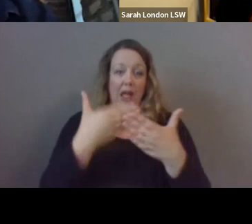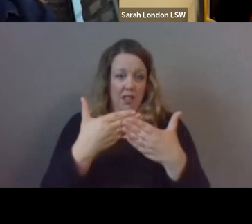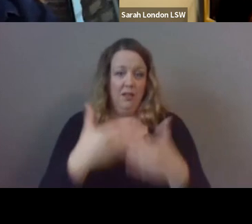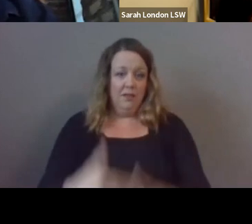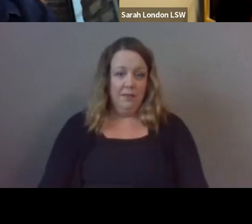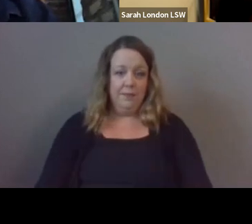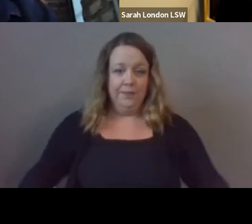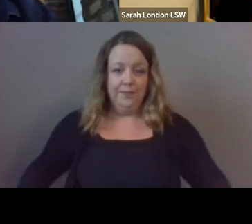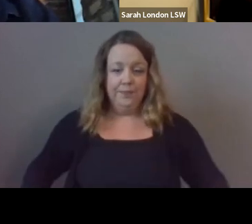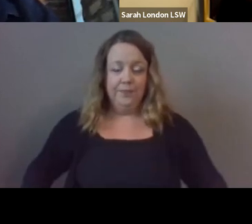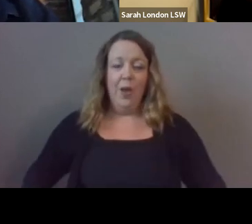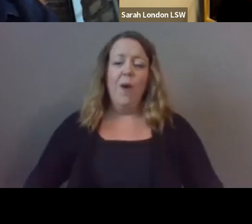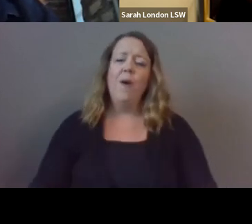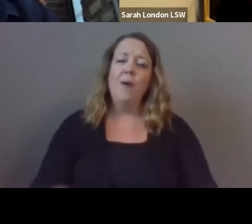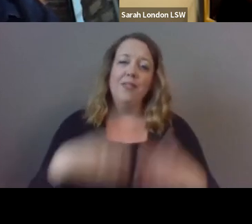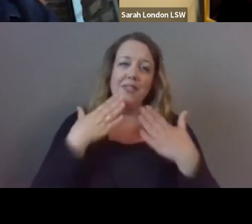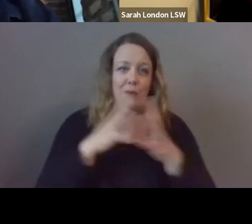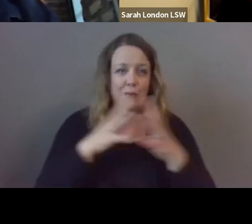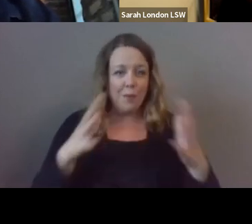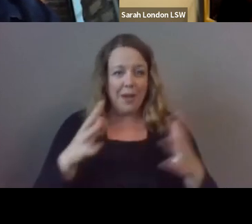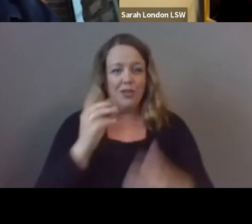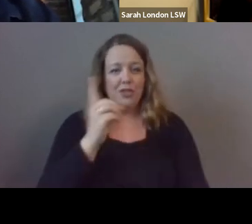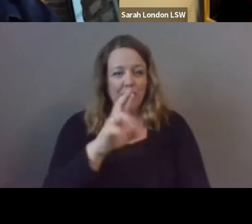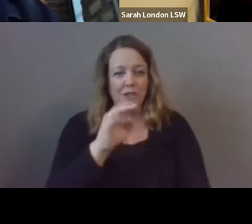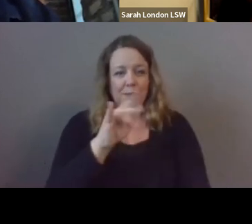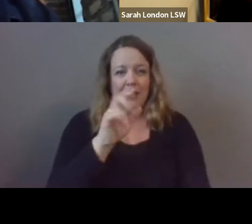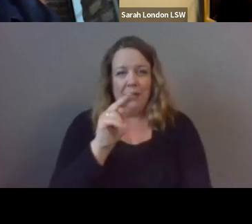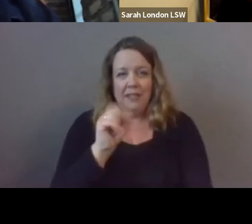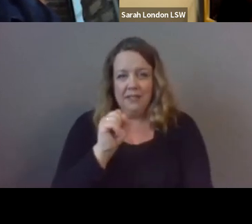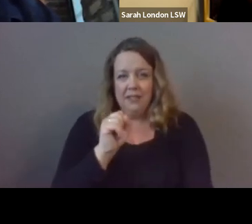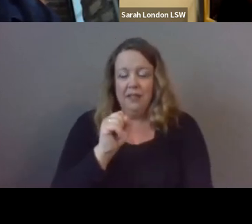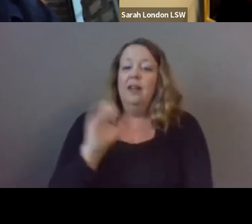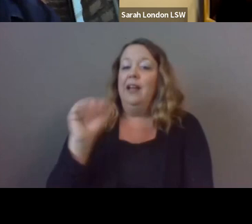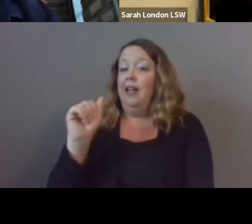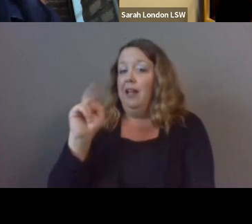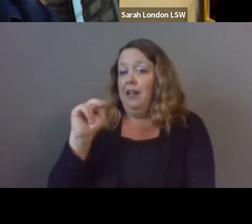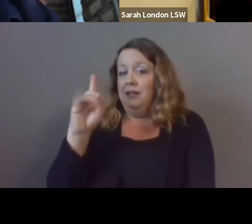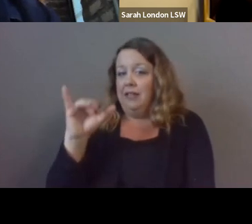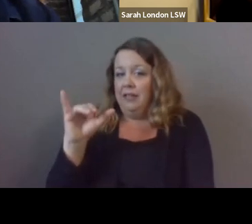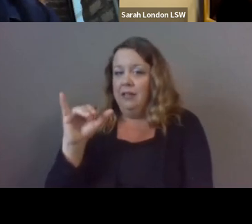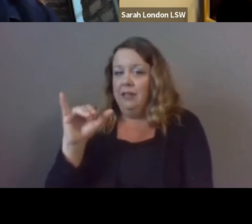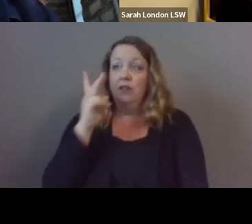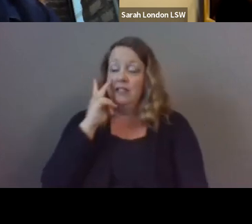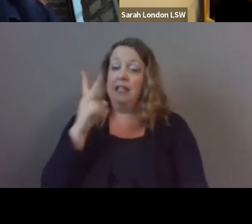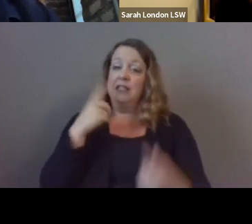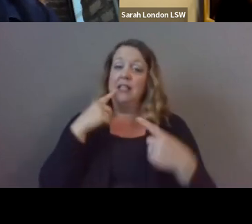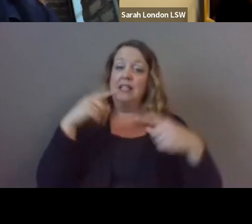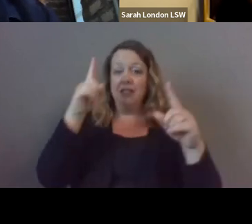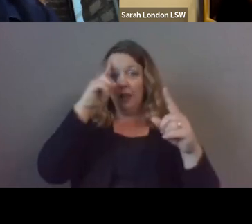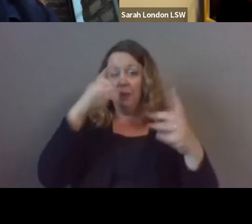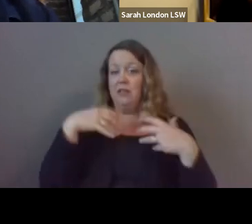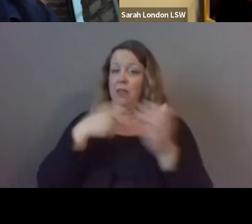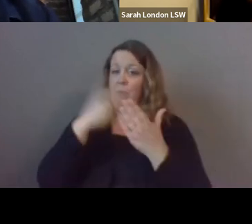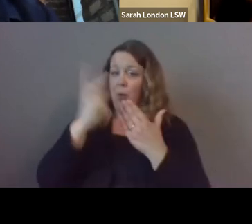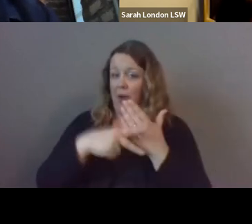thank you so much dr mccummings um i'm gonna turn over to andy um andy you've seen success in the mental health programming you implemented